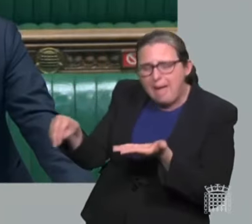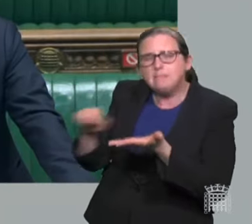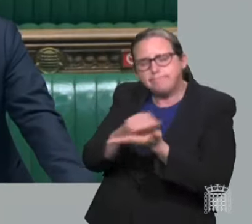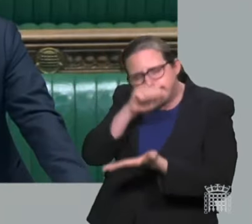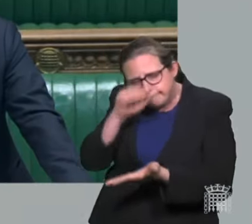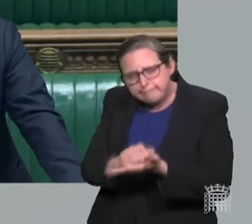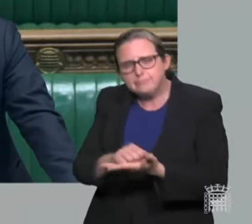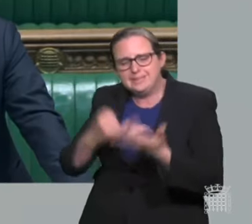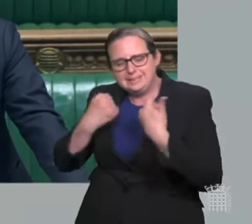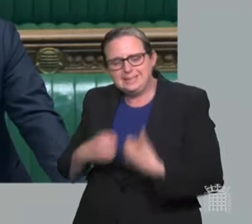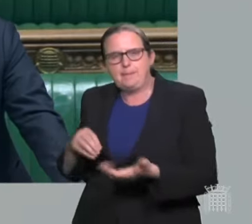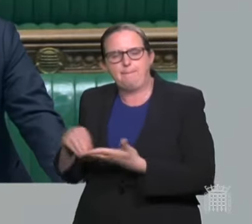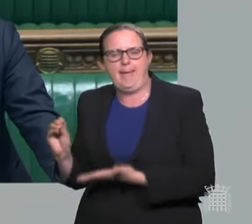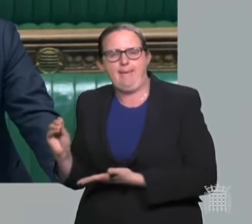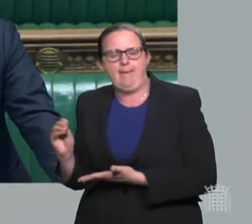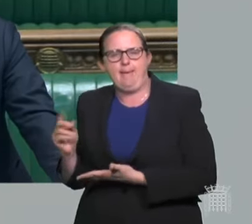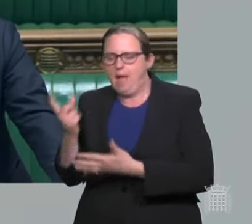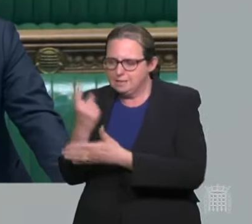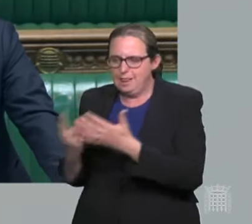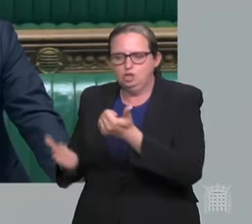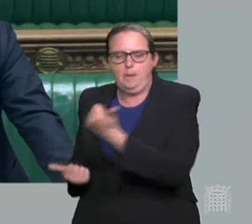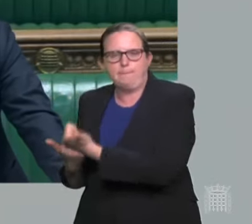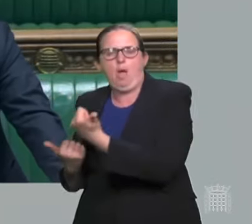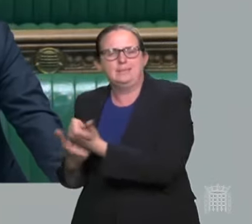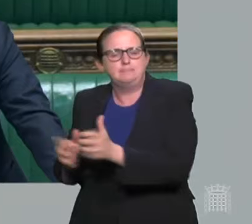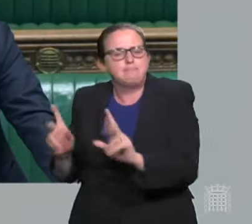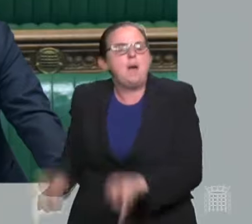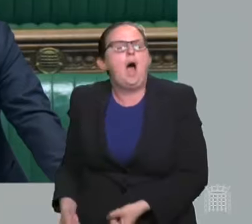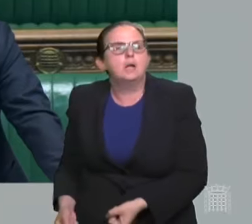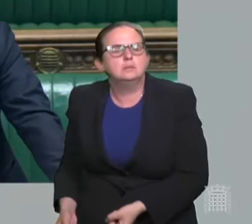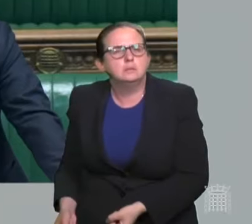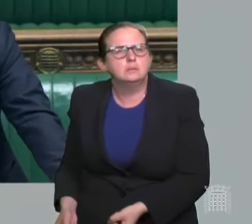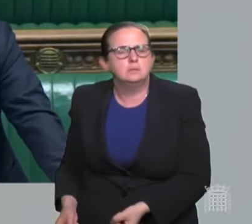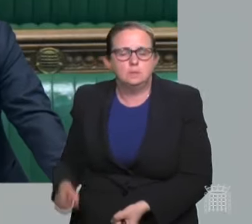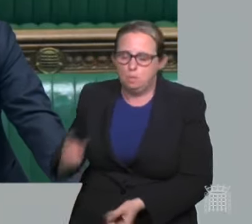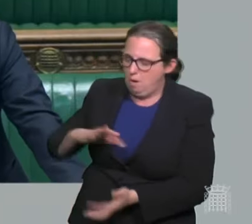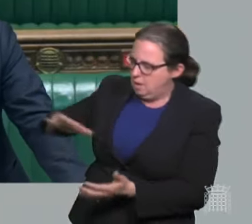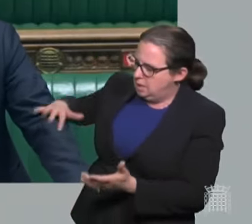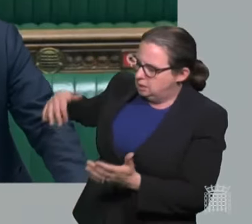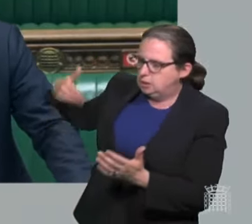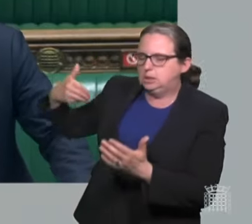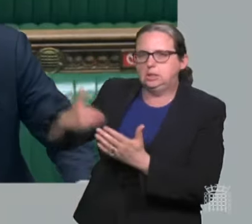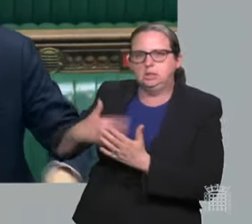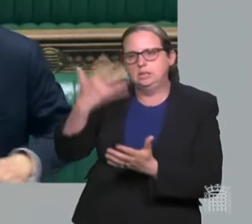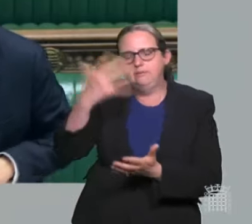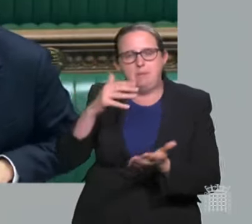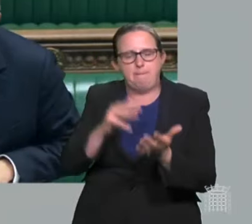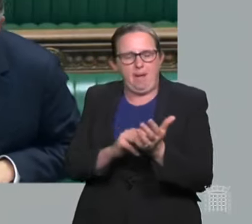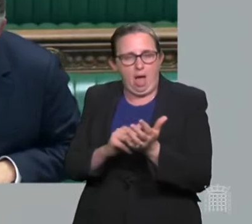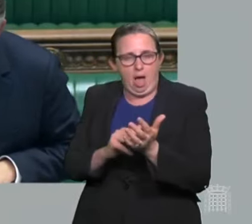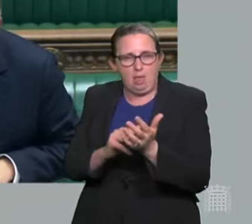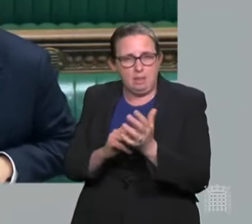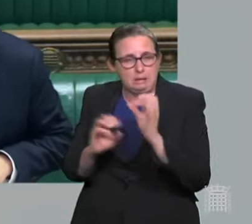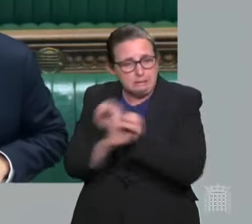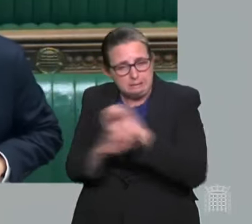sick pay and isolation support to do it? Has he agreed with me it's been a monstrous failure of these past 15 months that the